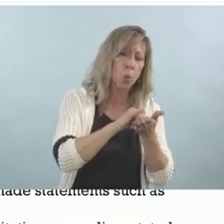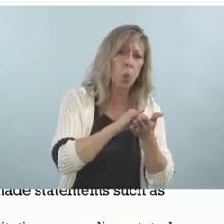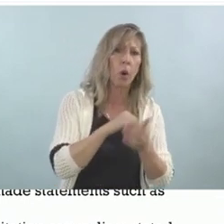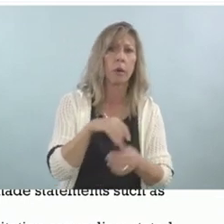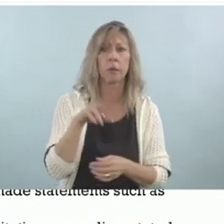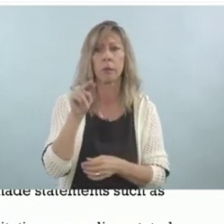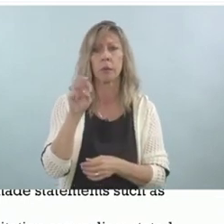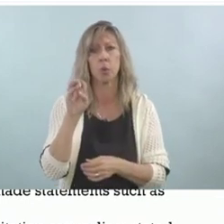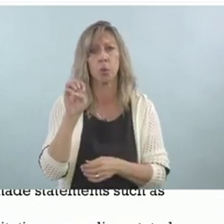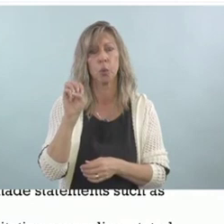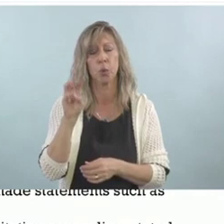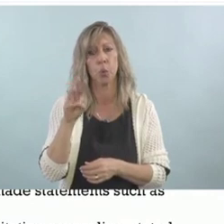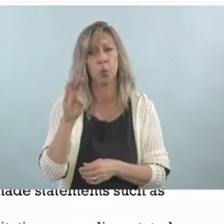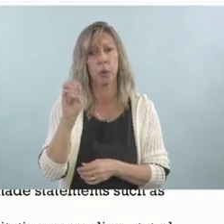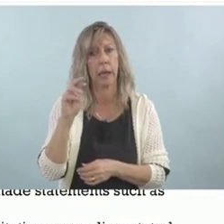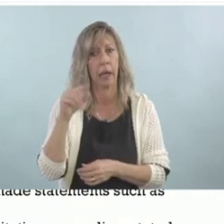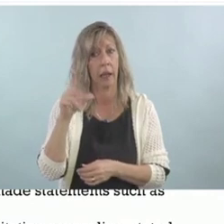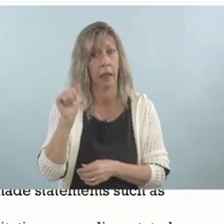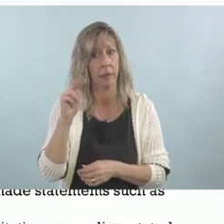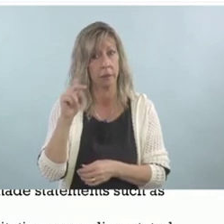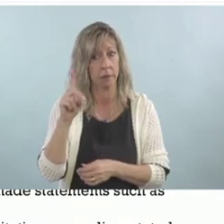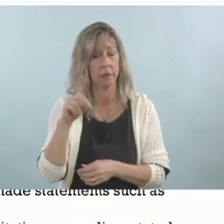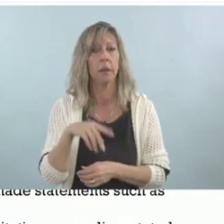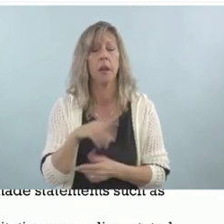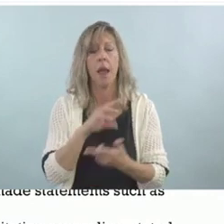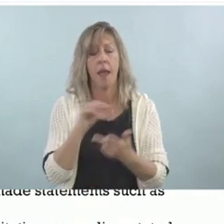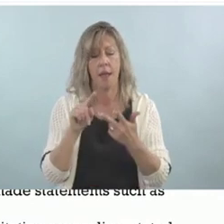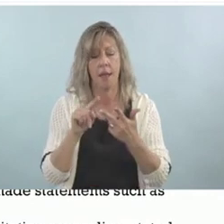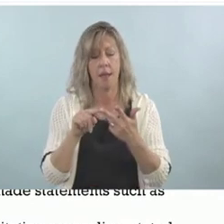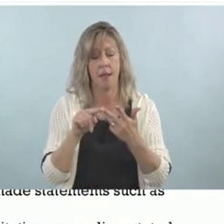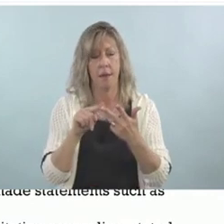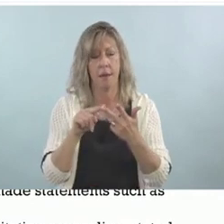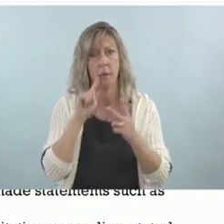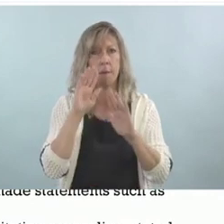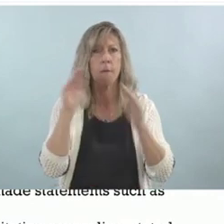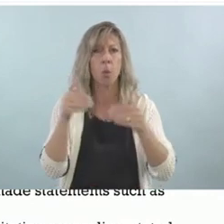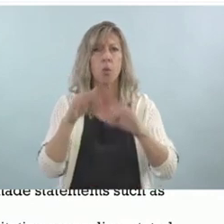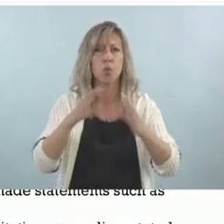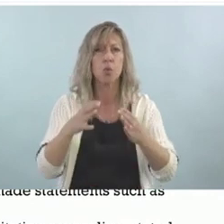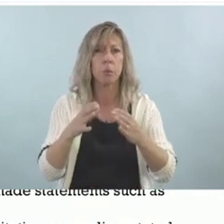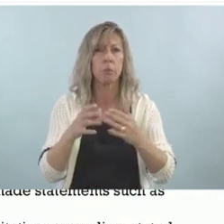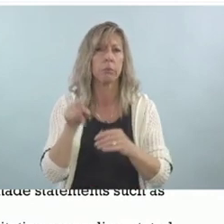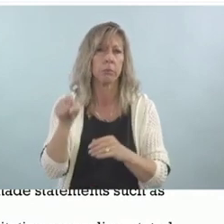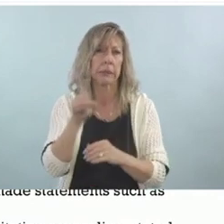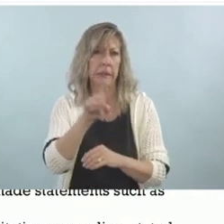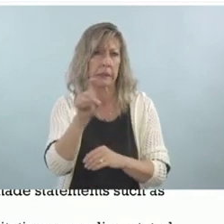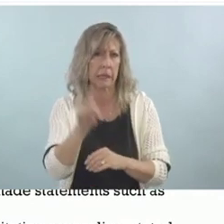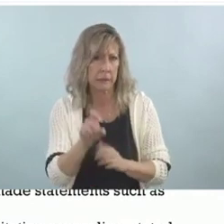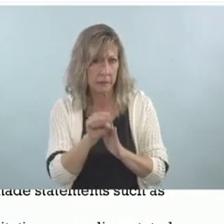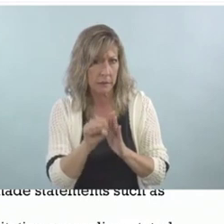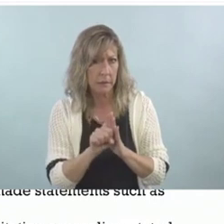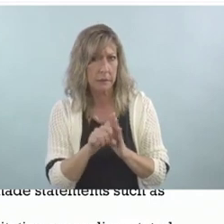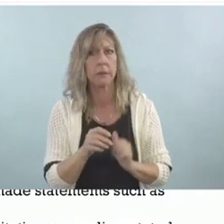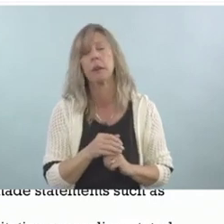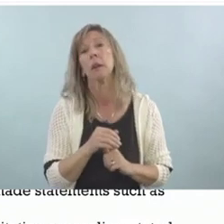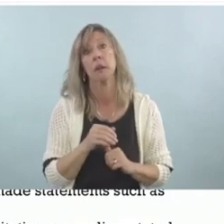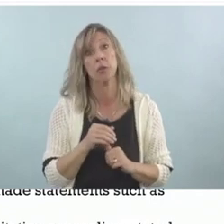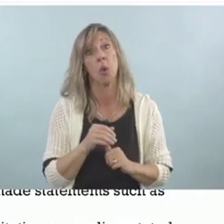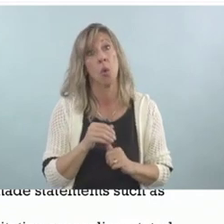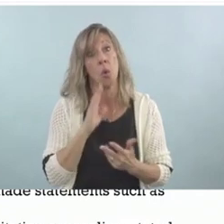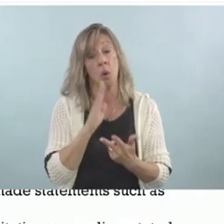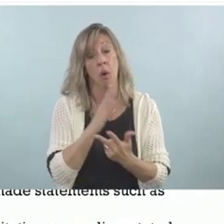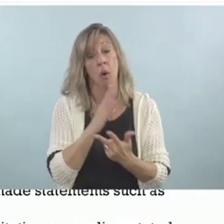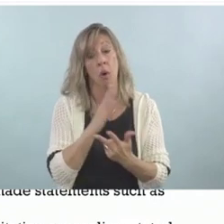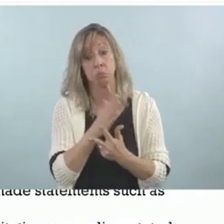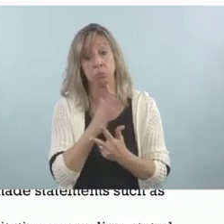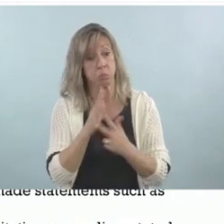we also did a focus group in Texas. And we came out with pretty solid reliability. It